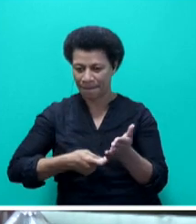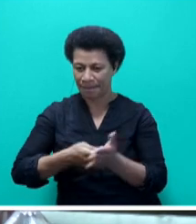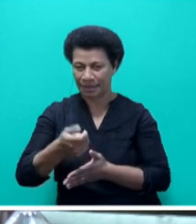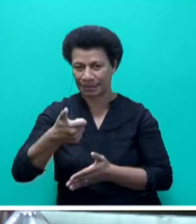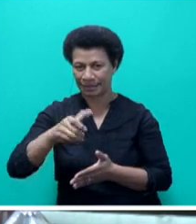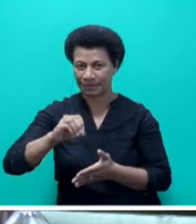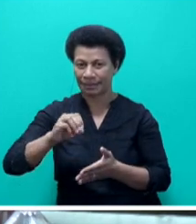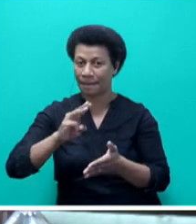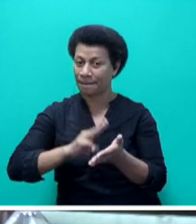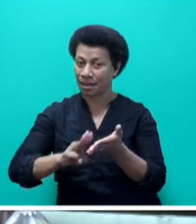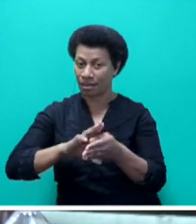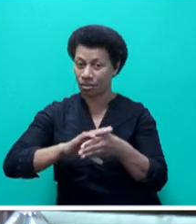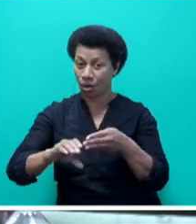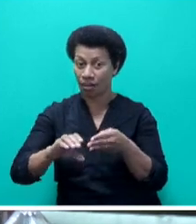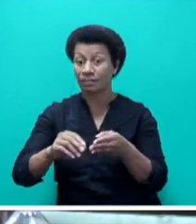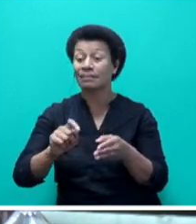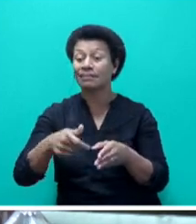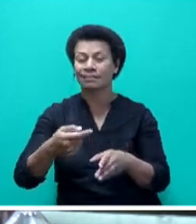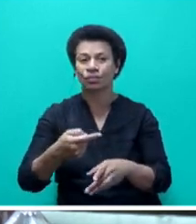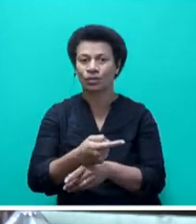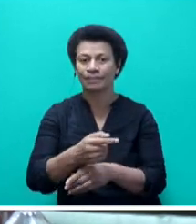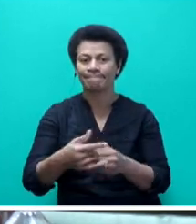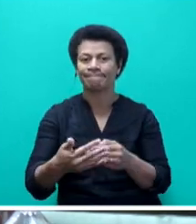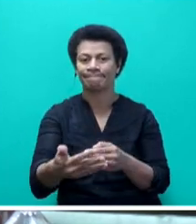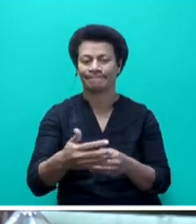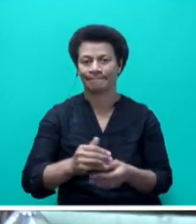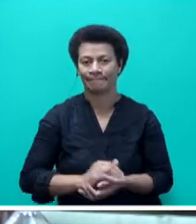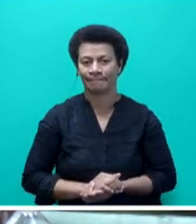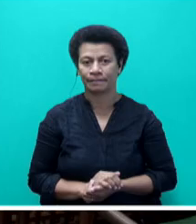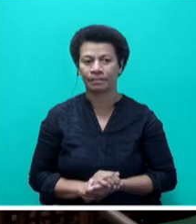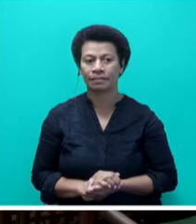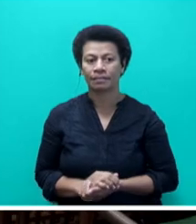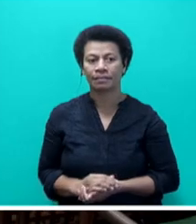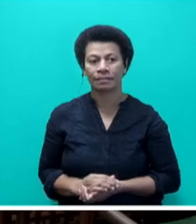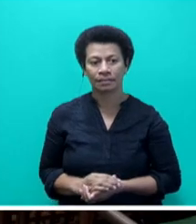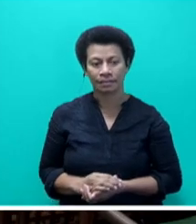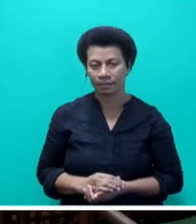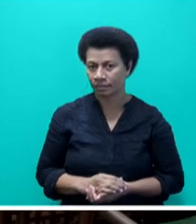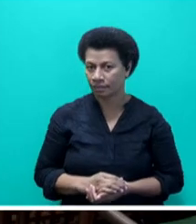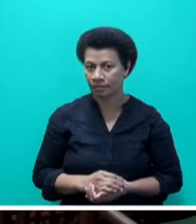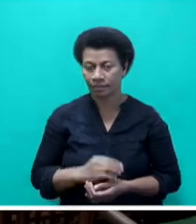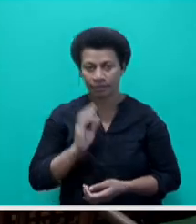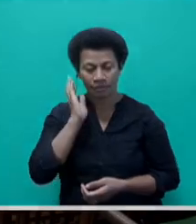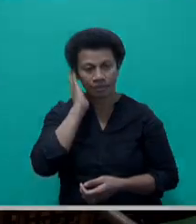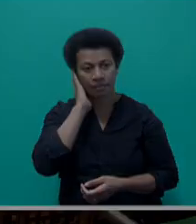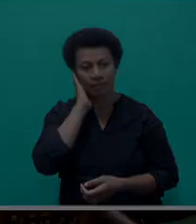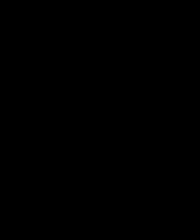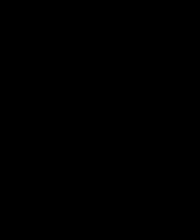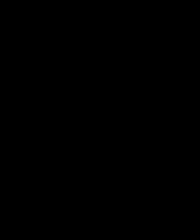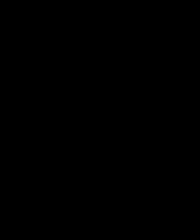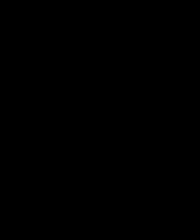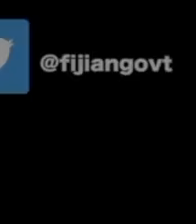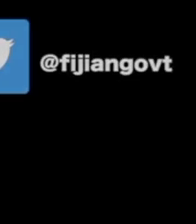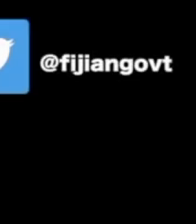in the next couple of weeks, sir. Thank you. Thank you. you. Honorable Tony General.